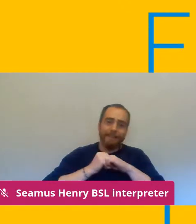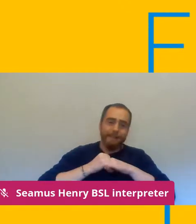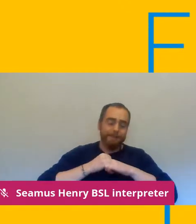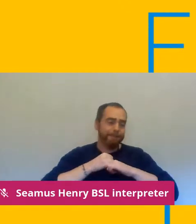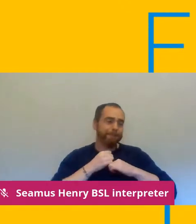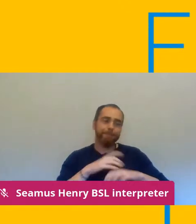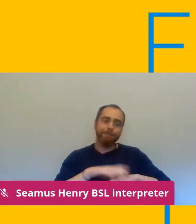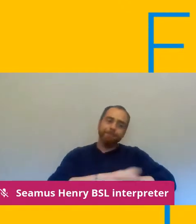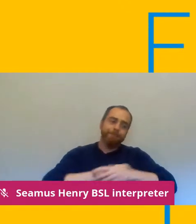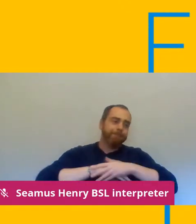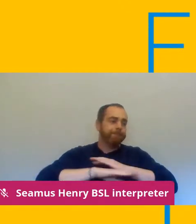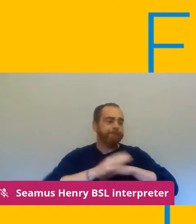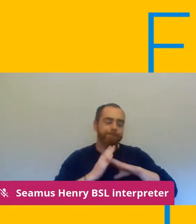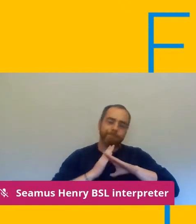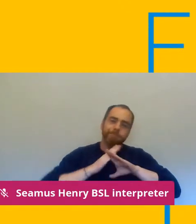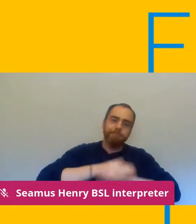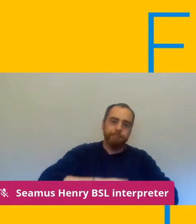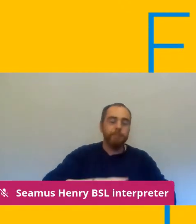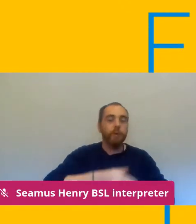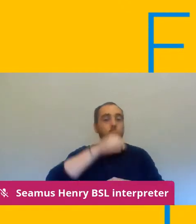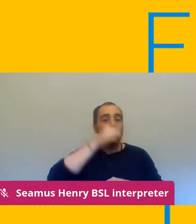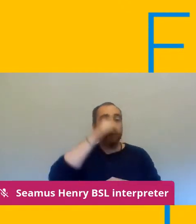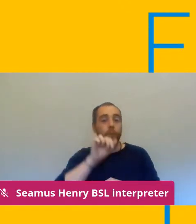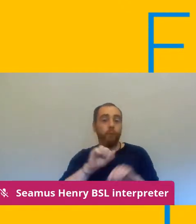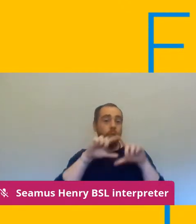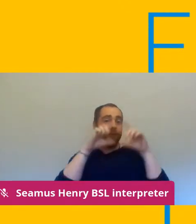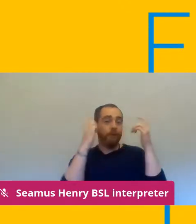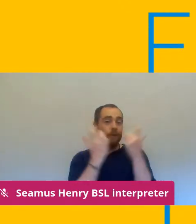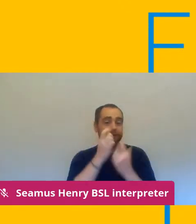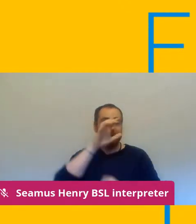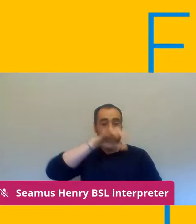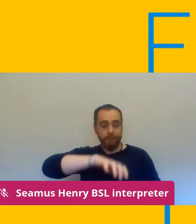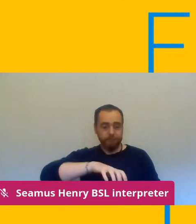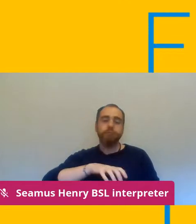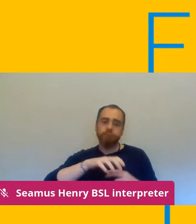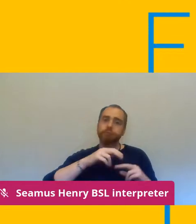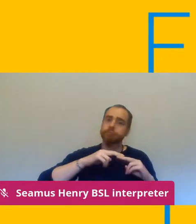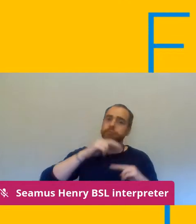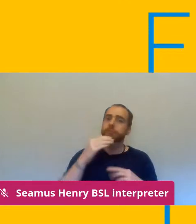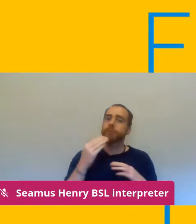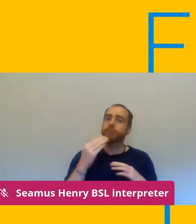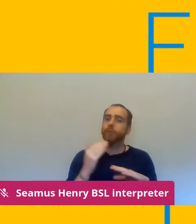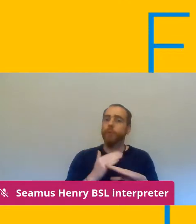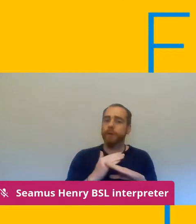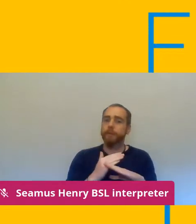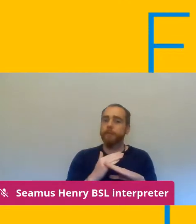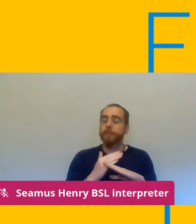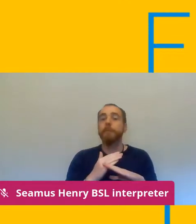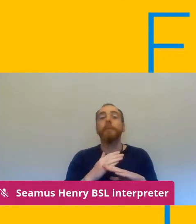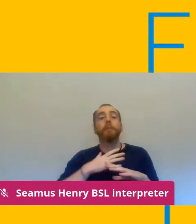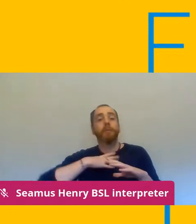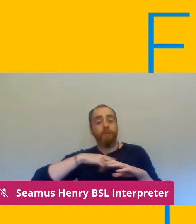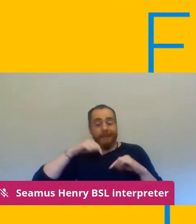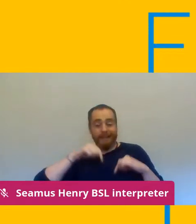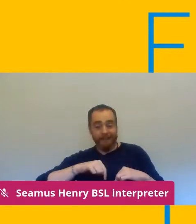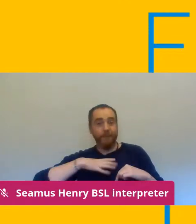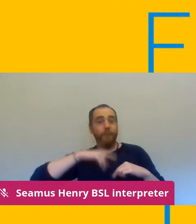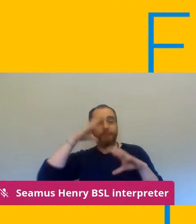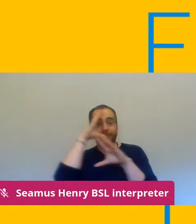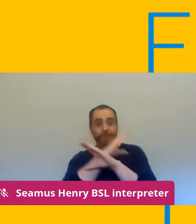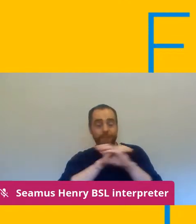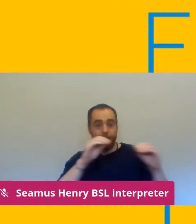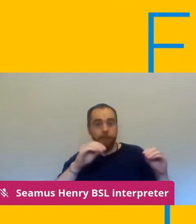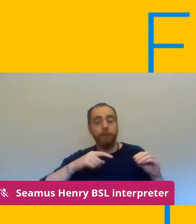now on your campuses and what we're doing right now is letting you know how best to use the materials that we have developed